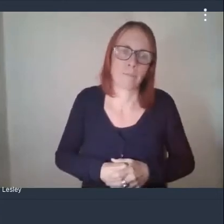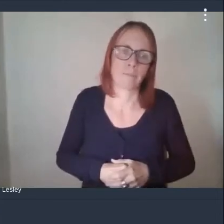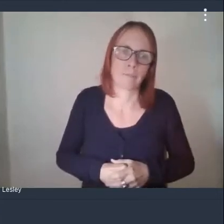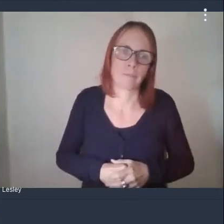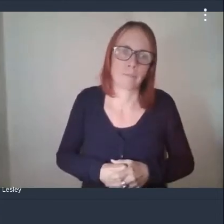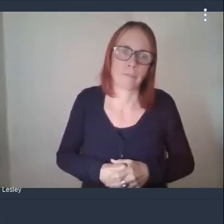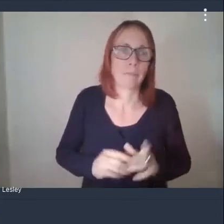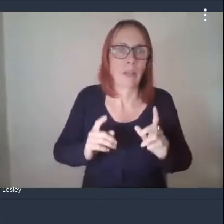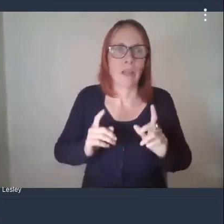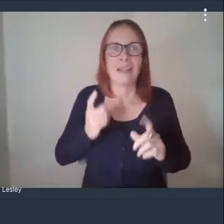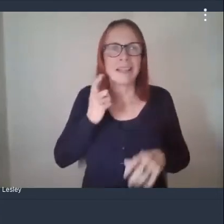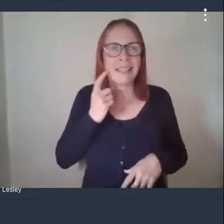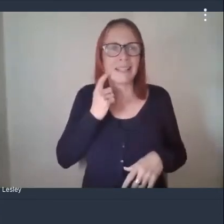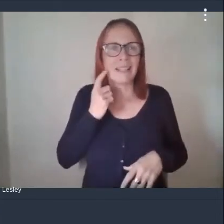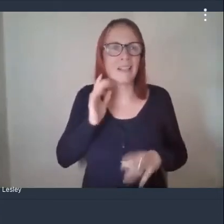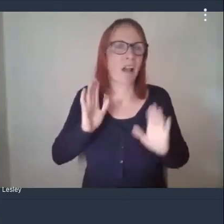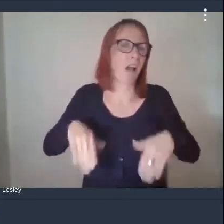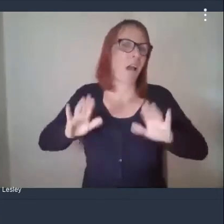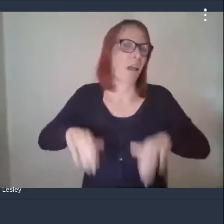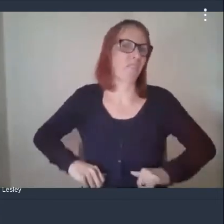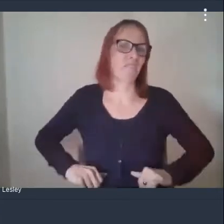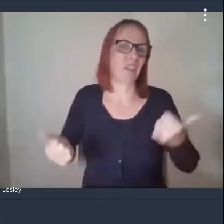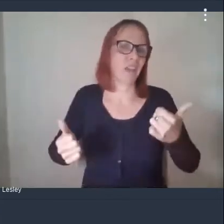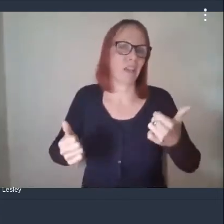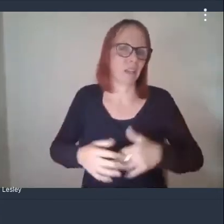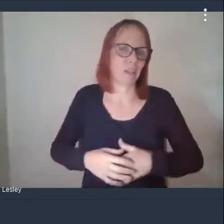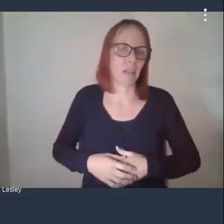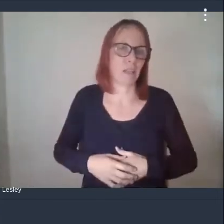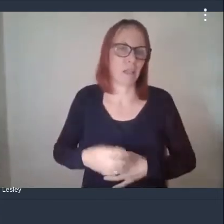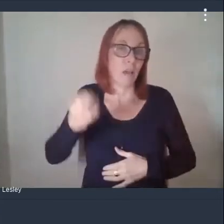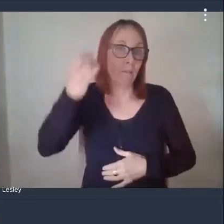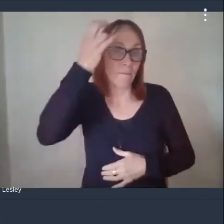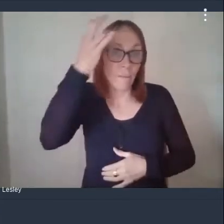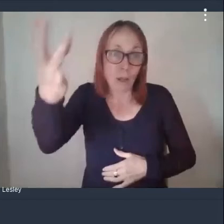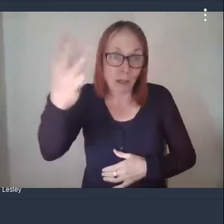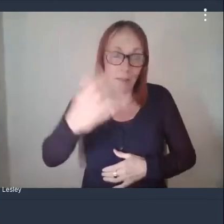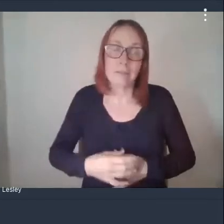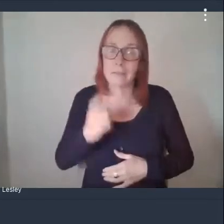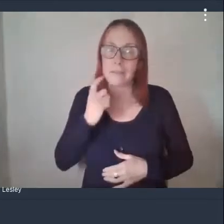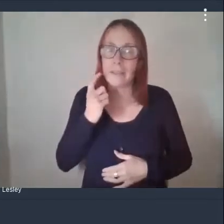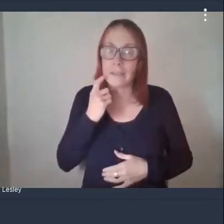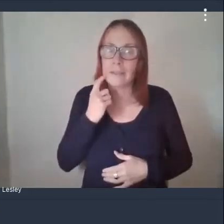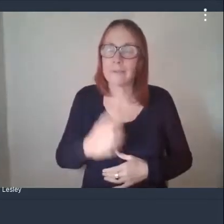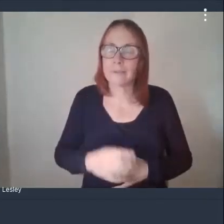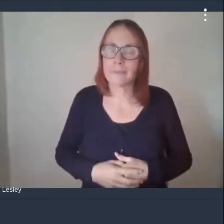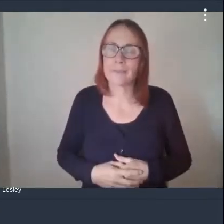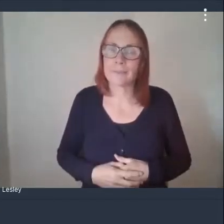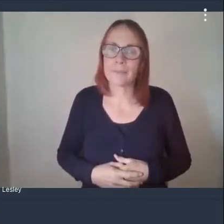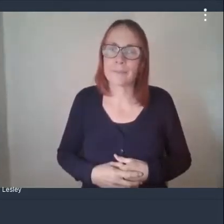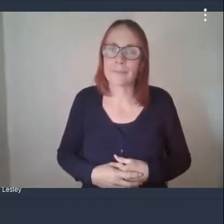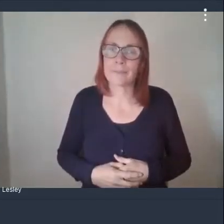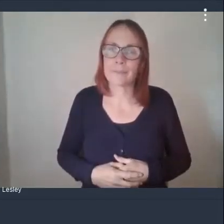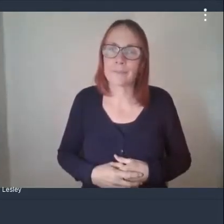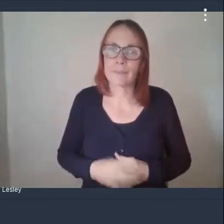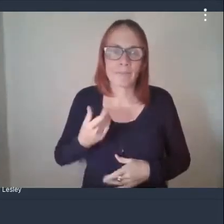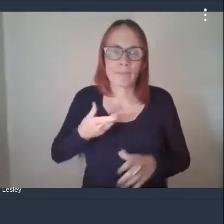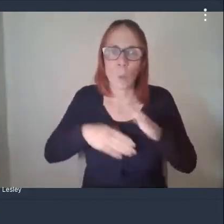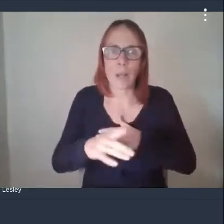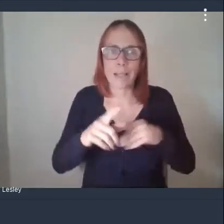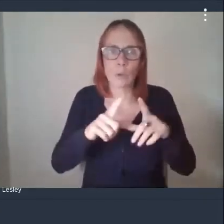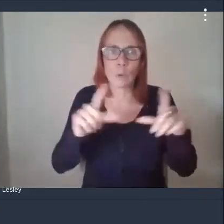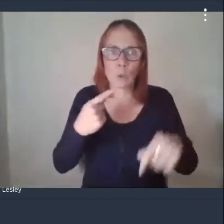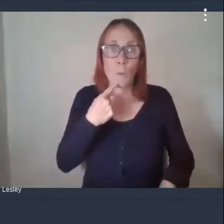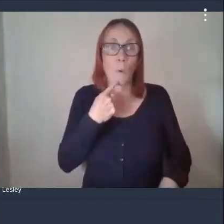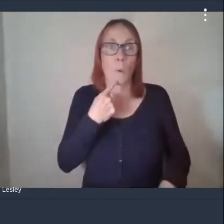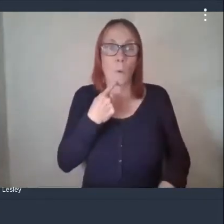complacent uh and forget you know um just about going to shop oh i haven't got a mask